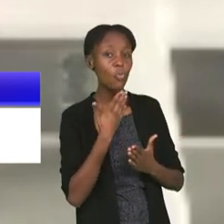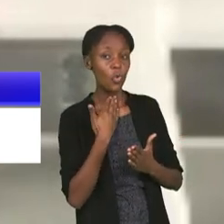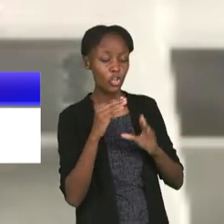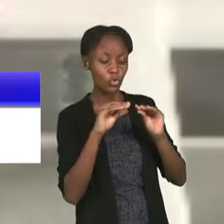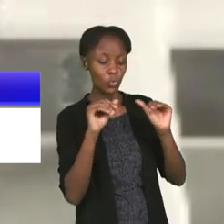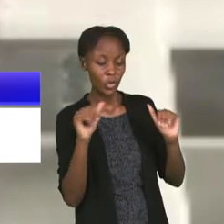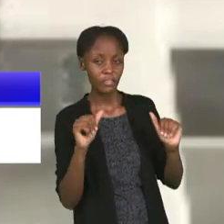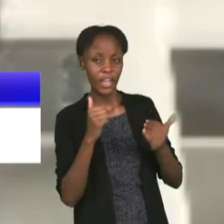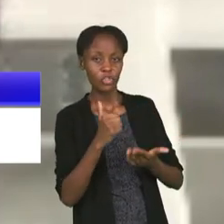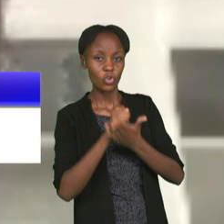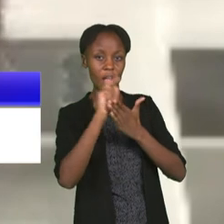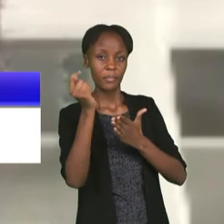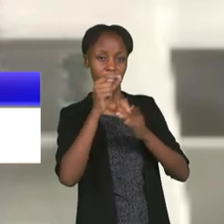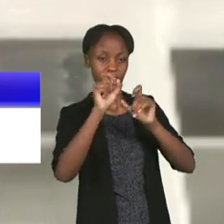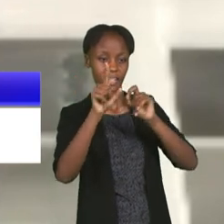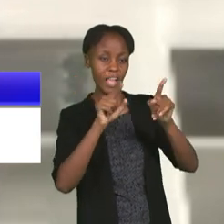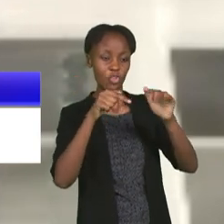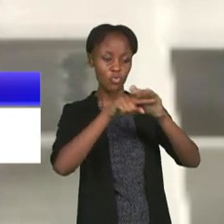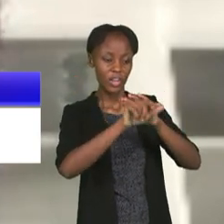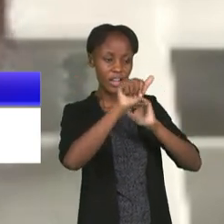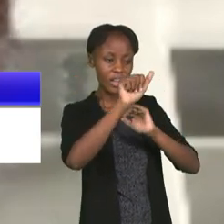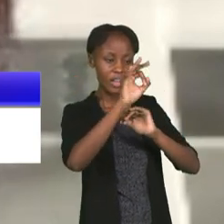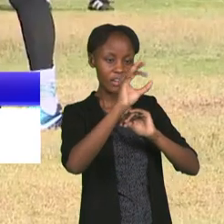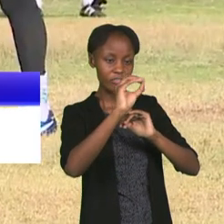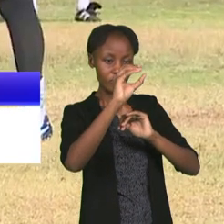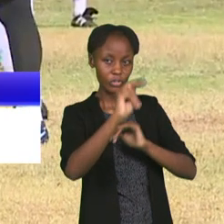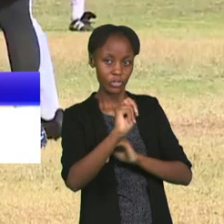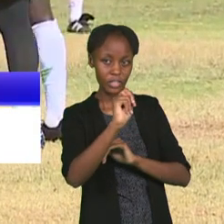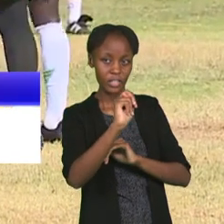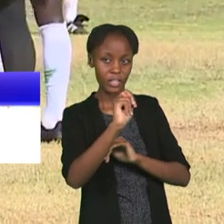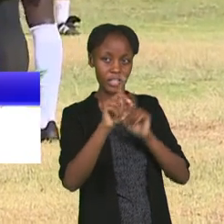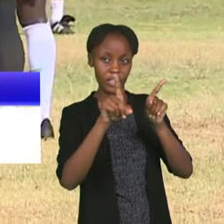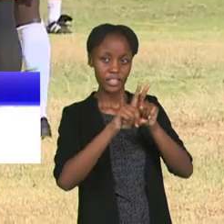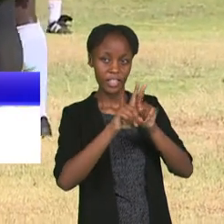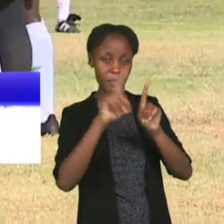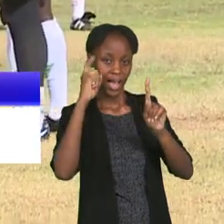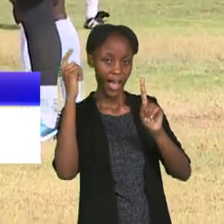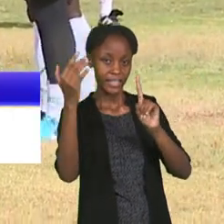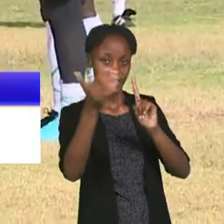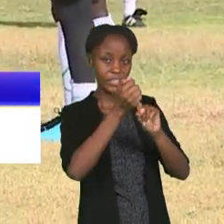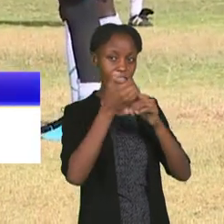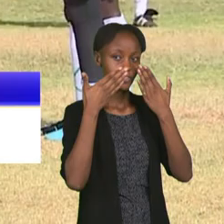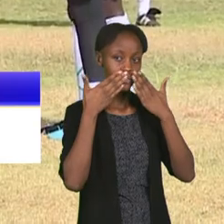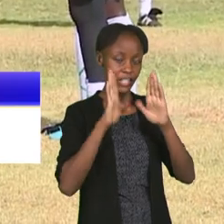the Arambista for AFCON. And we achieved it after the